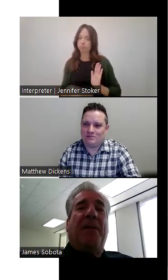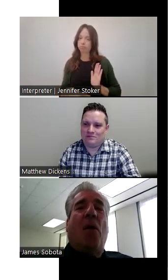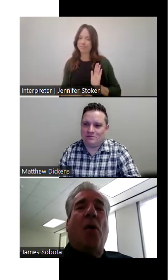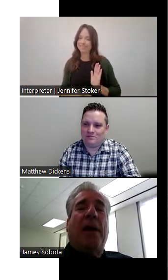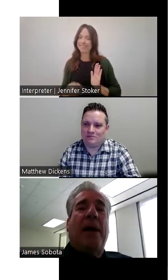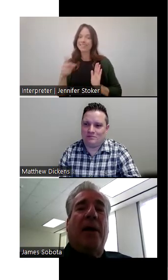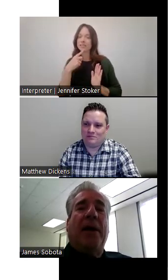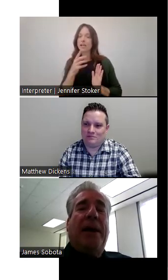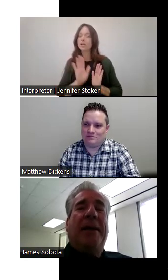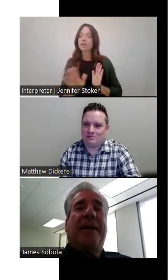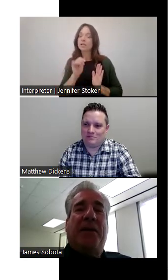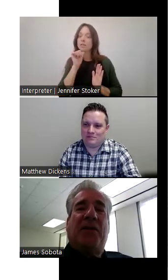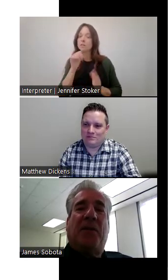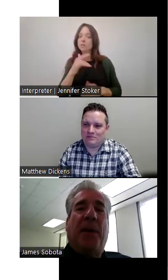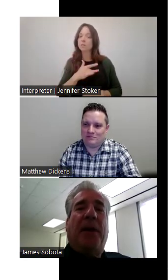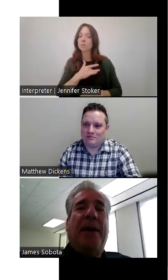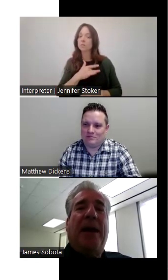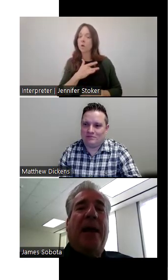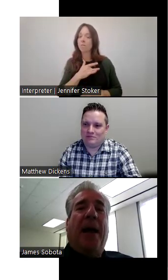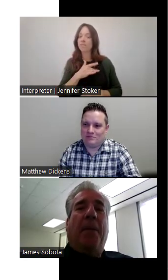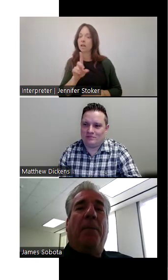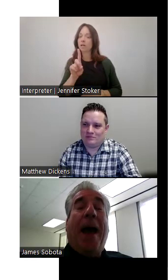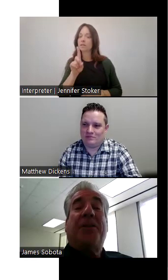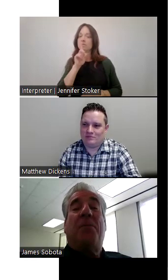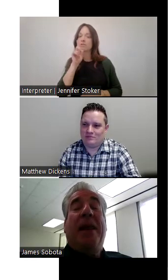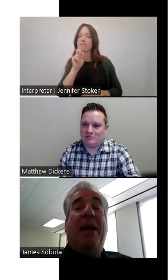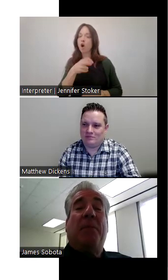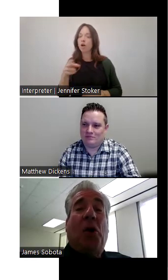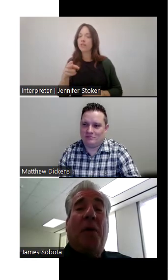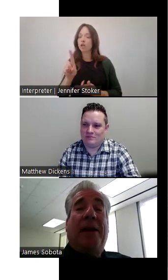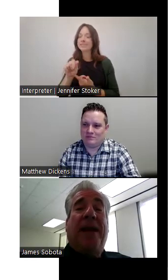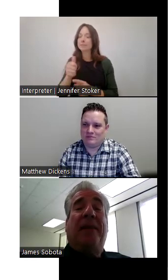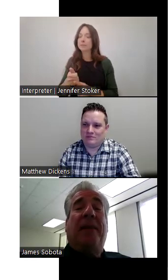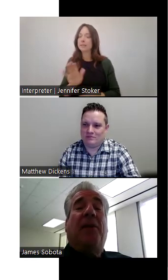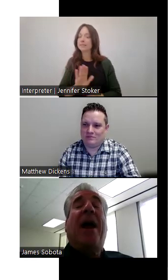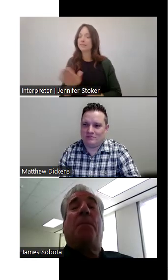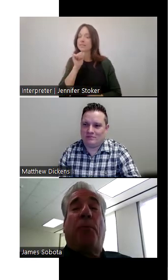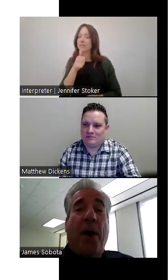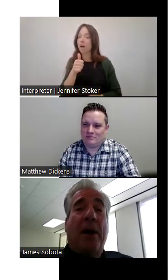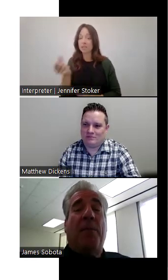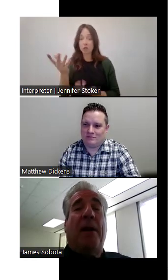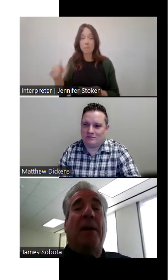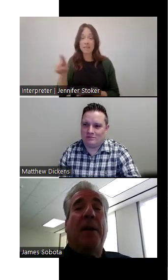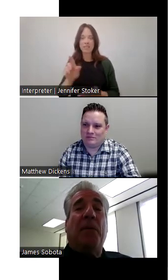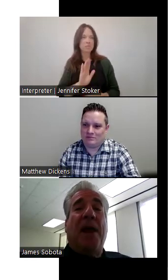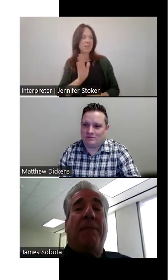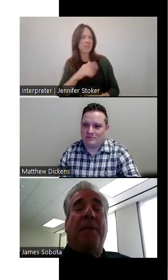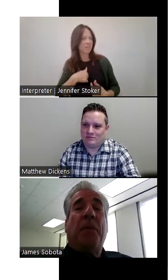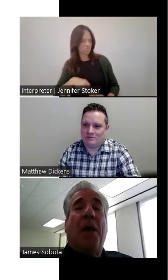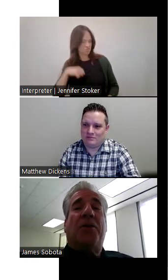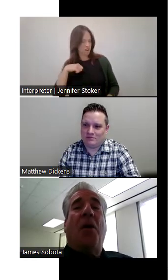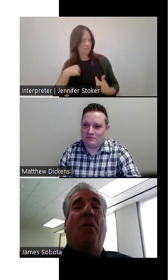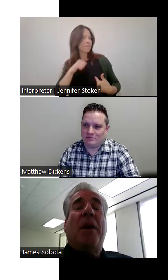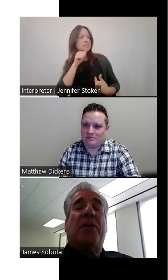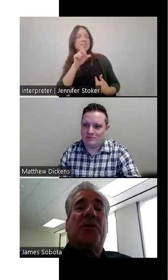the deaf and hard of hearing is a disability. Uh, actually many of them told me that they're actually proud of being deaf.